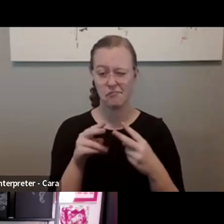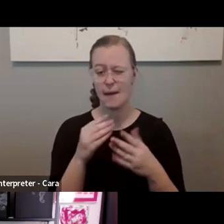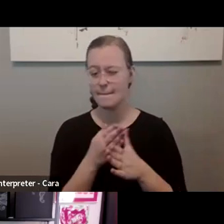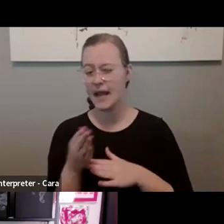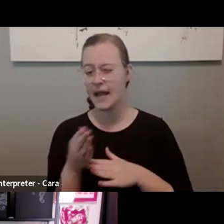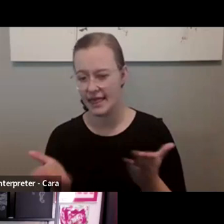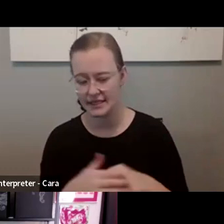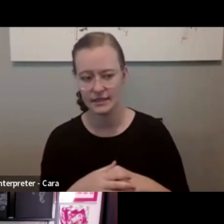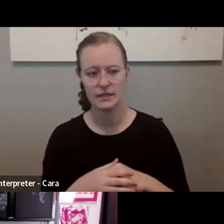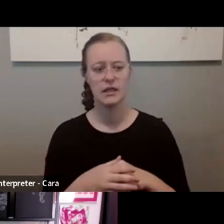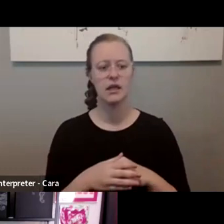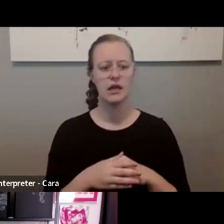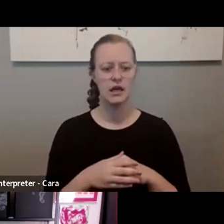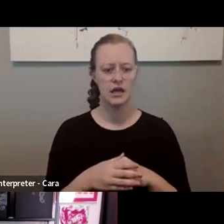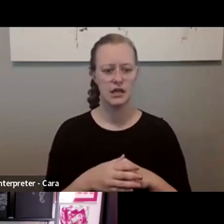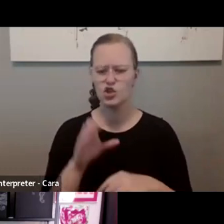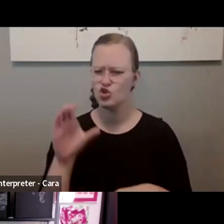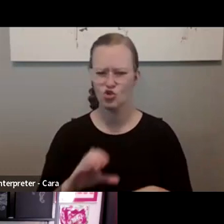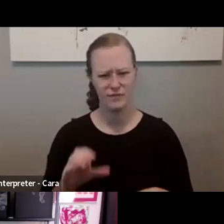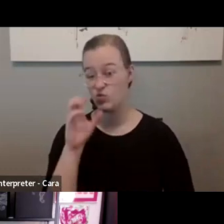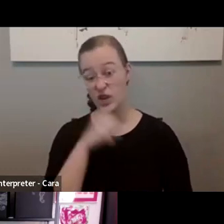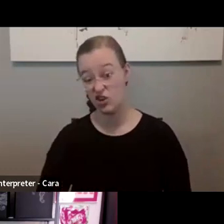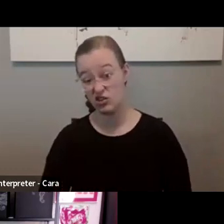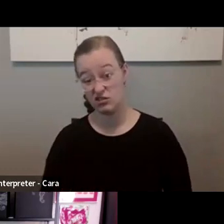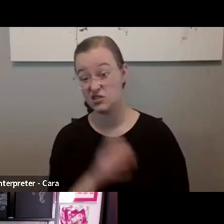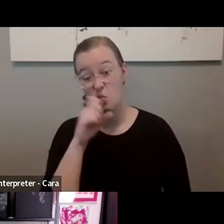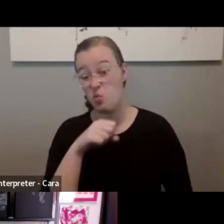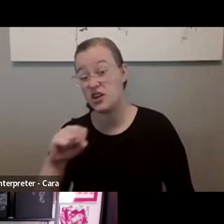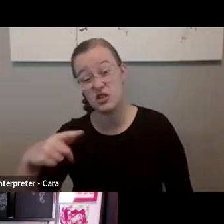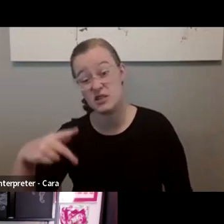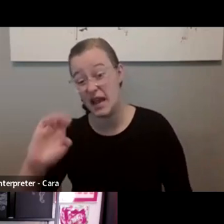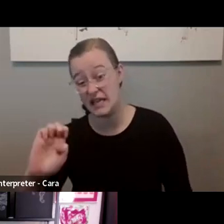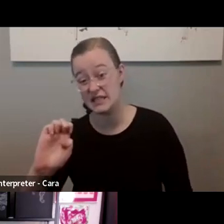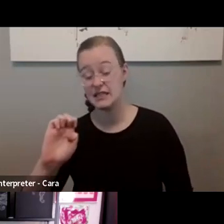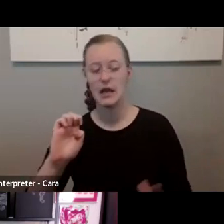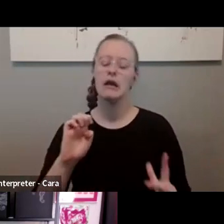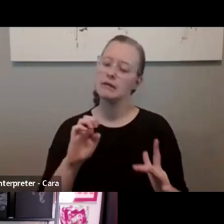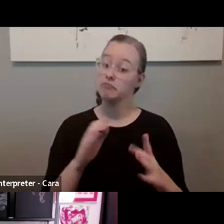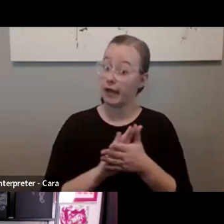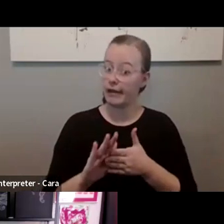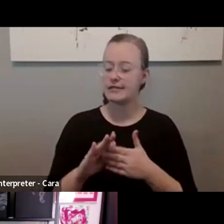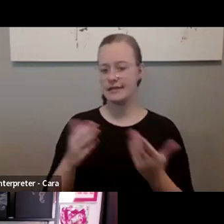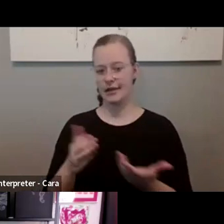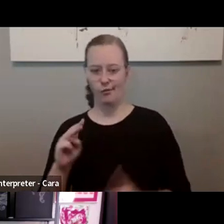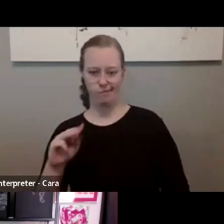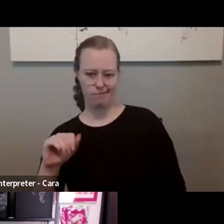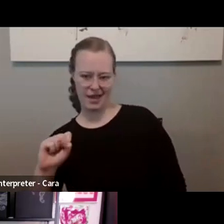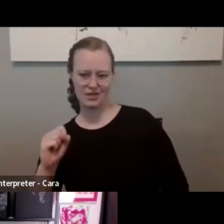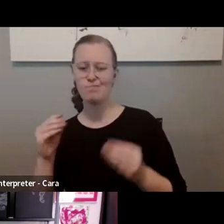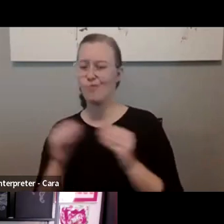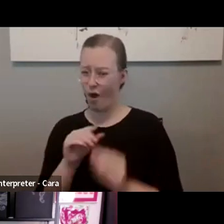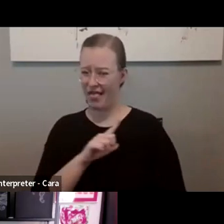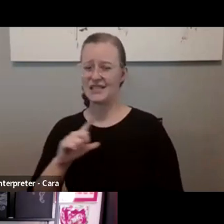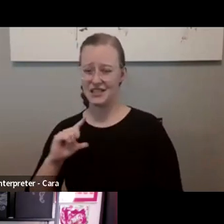right, is like Zoom is a weird space to be in. It's super convenient. I mean, I will say in Massachusetts, more and more state legislators are